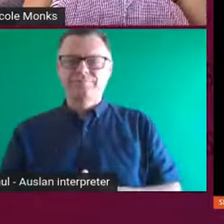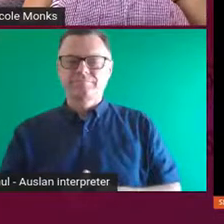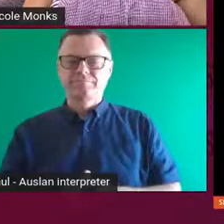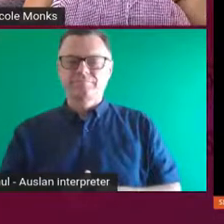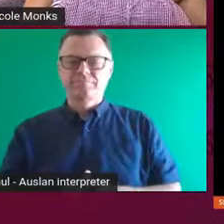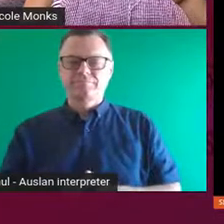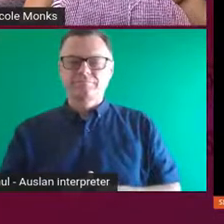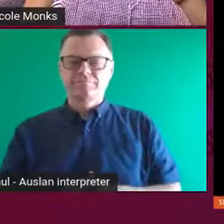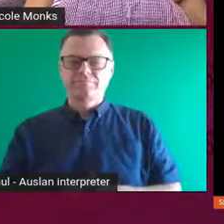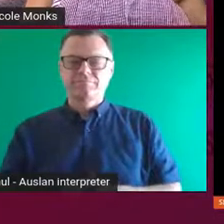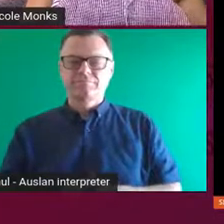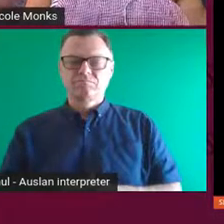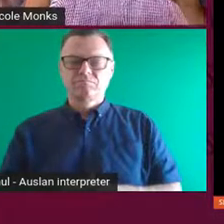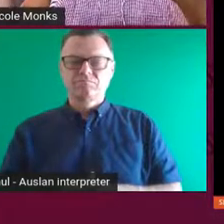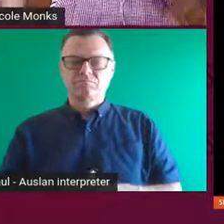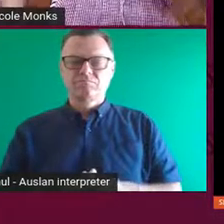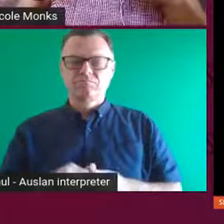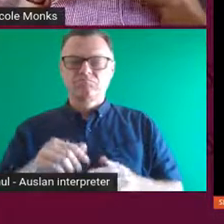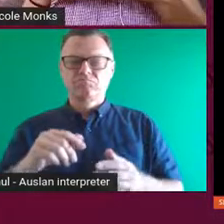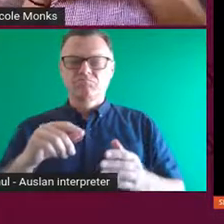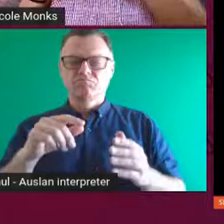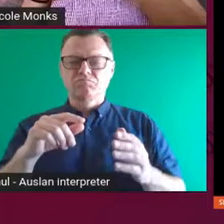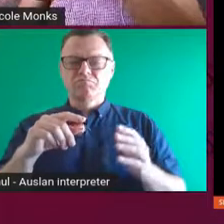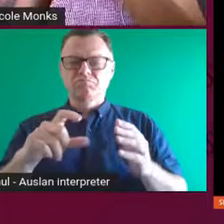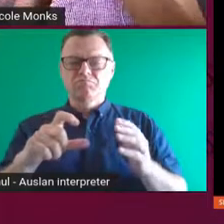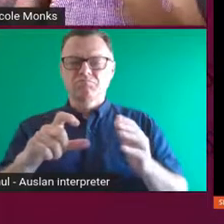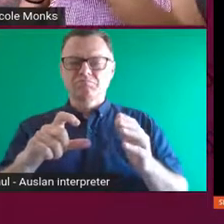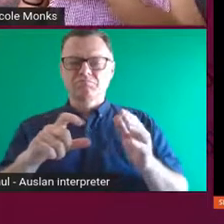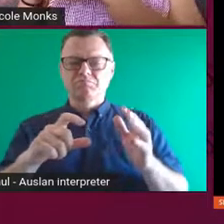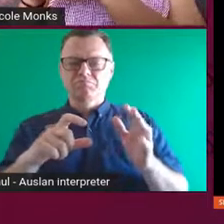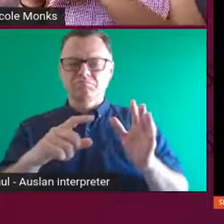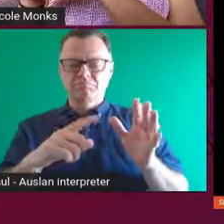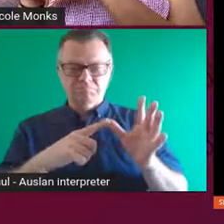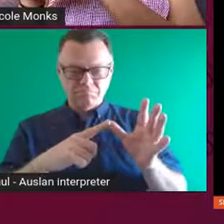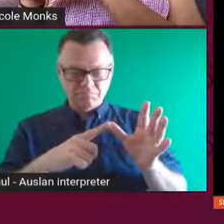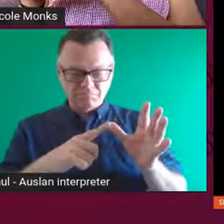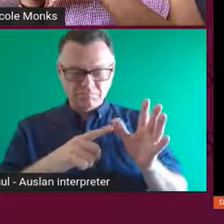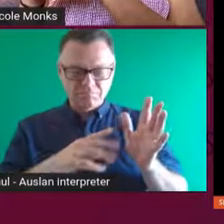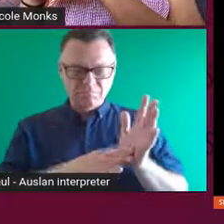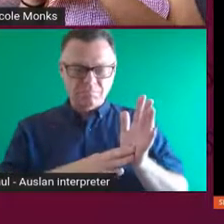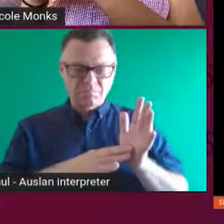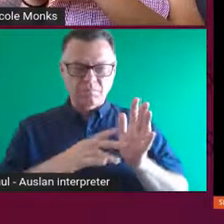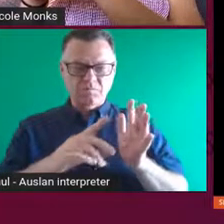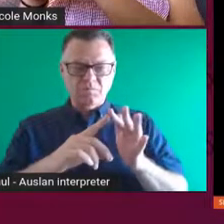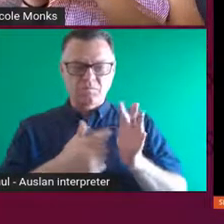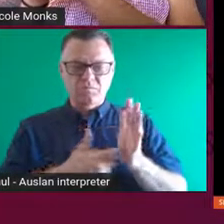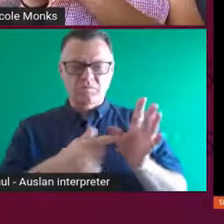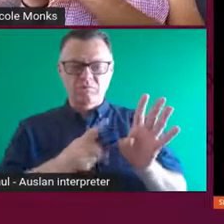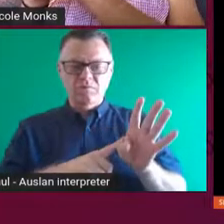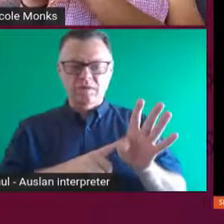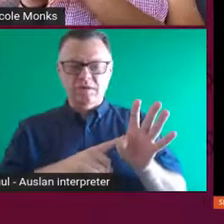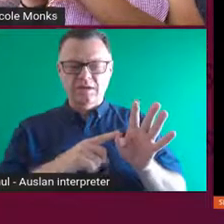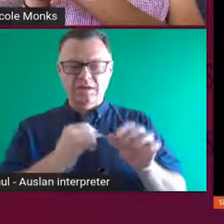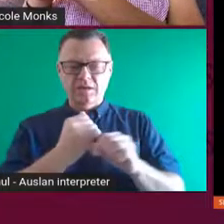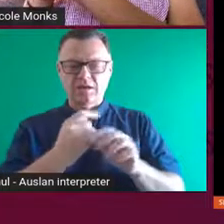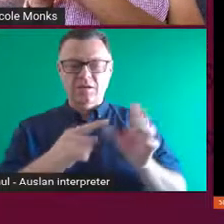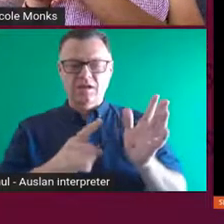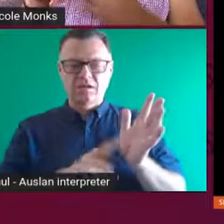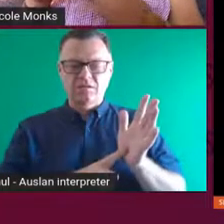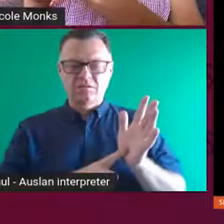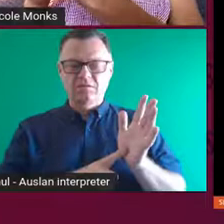mob, an image that they had that was drawn back during sort of the first